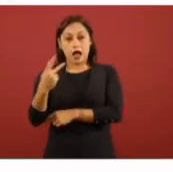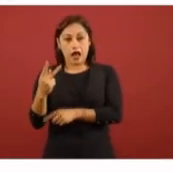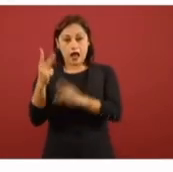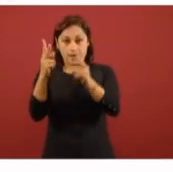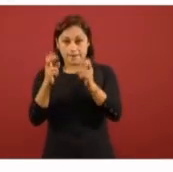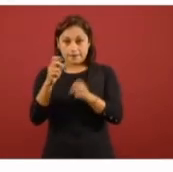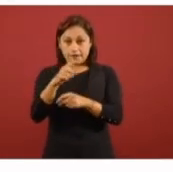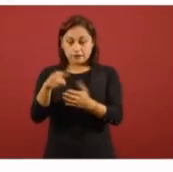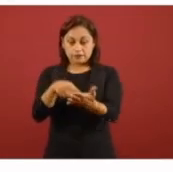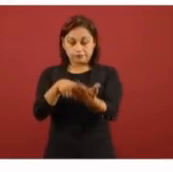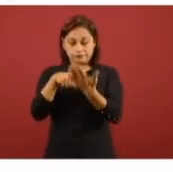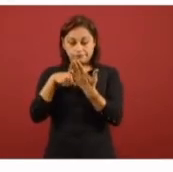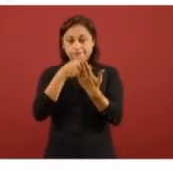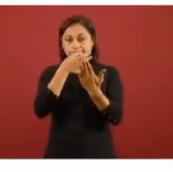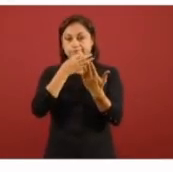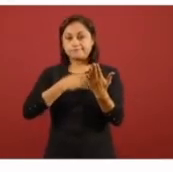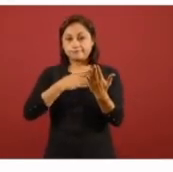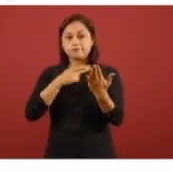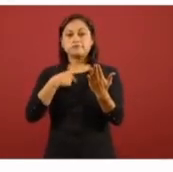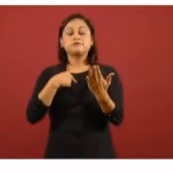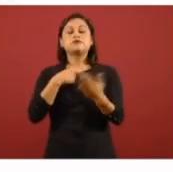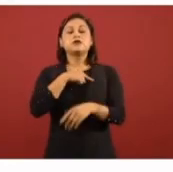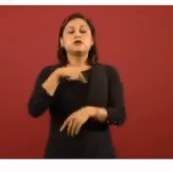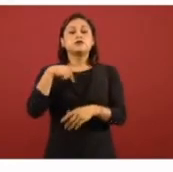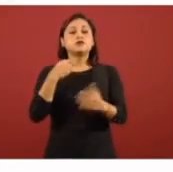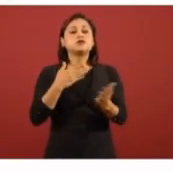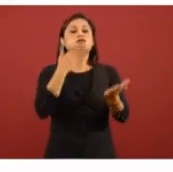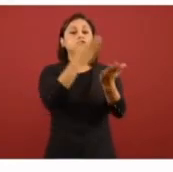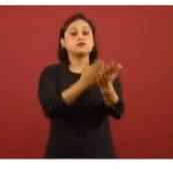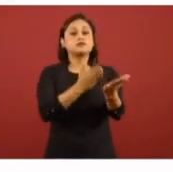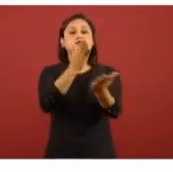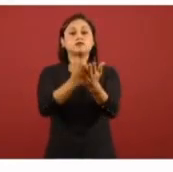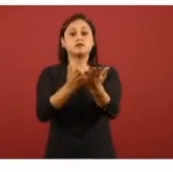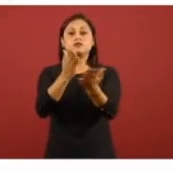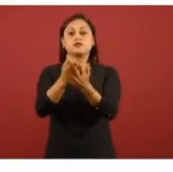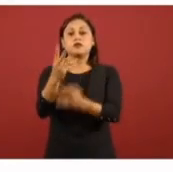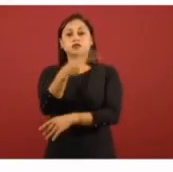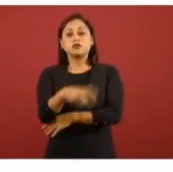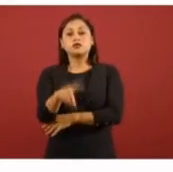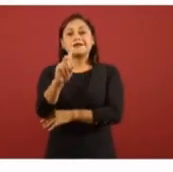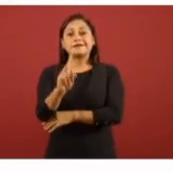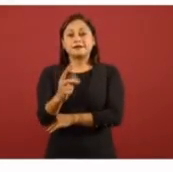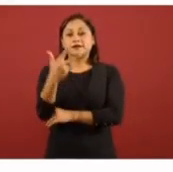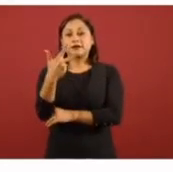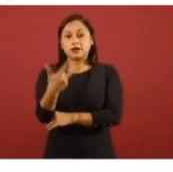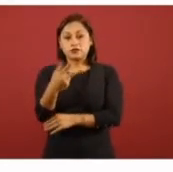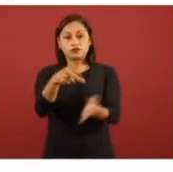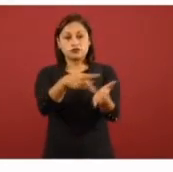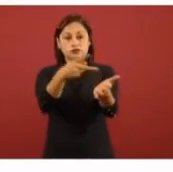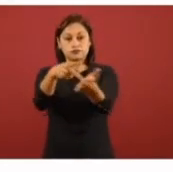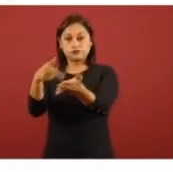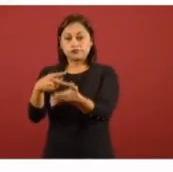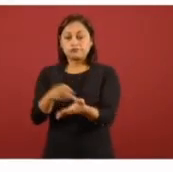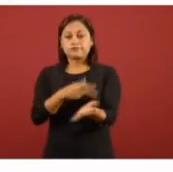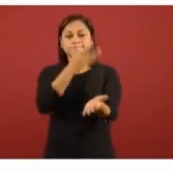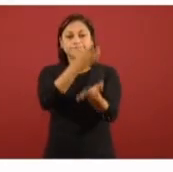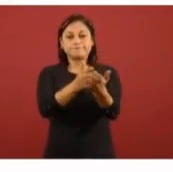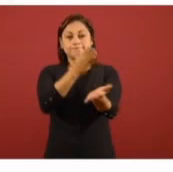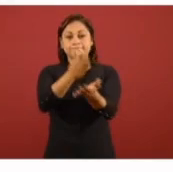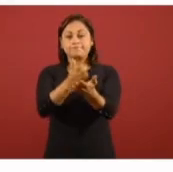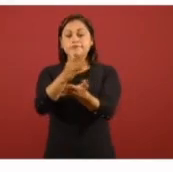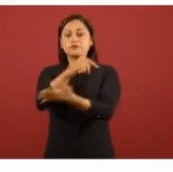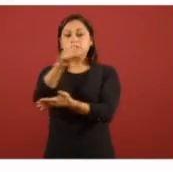Por litro, por medio de este mecanismo, realizamos 238 visitas o verificaciones. Hubo una